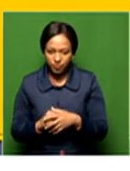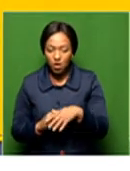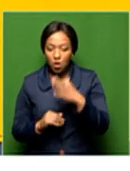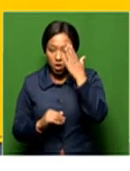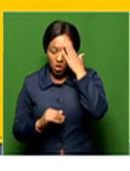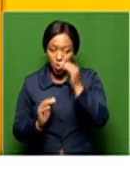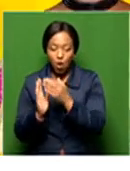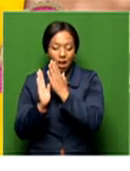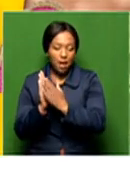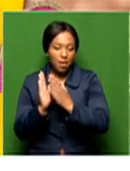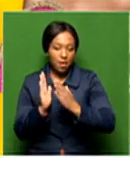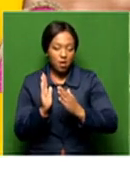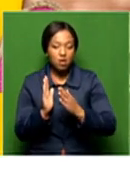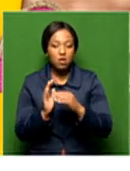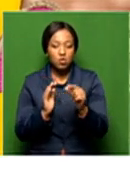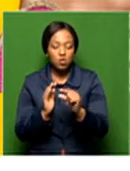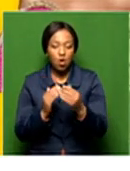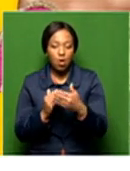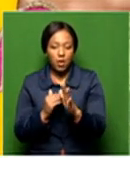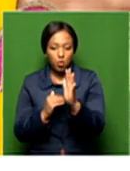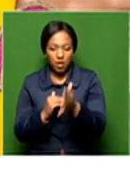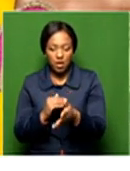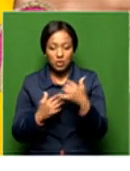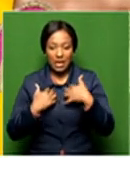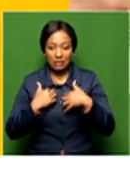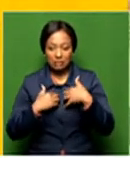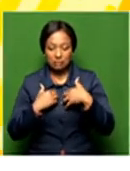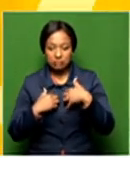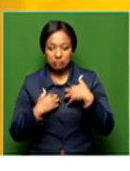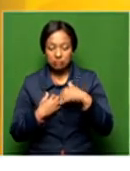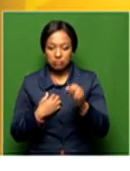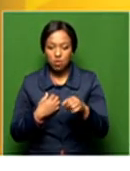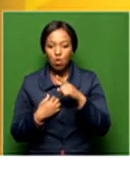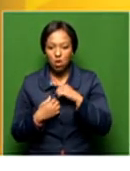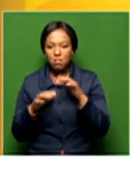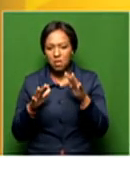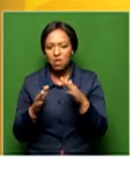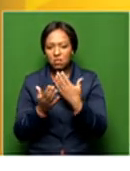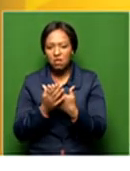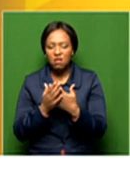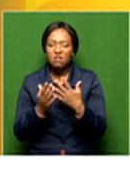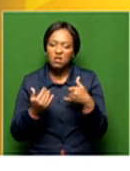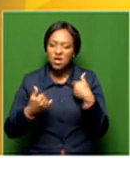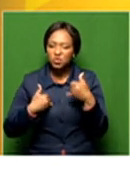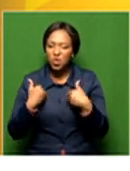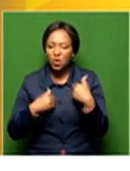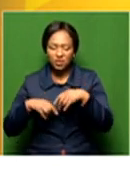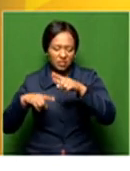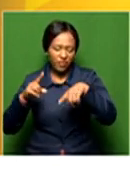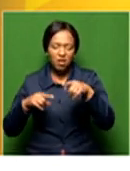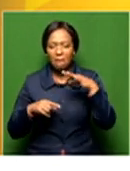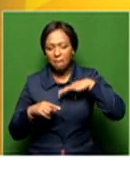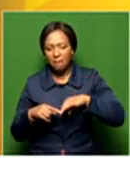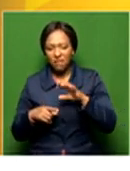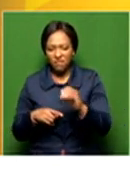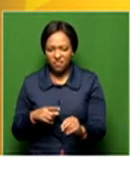that library will be opening quite soon, which we're quite excited about, so that people can be able to enjoy these various things that are